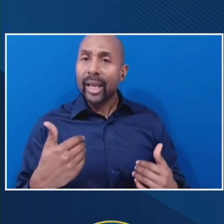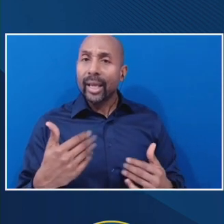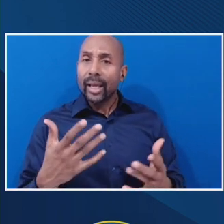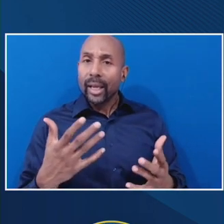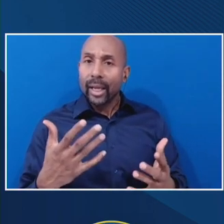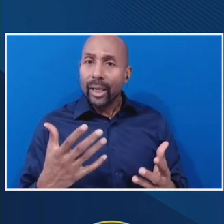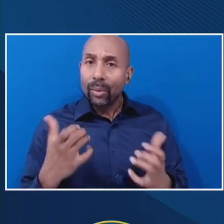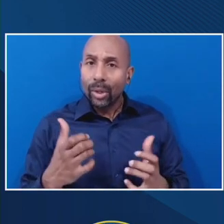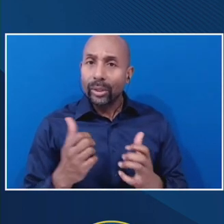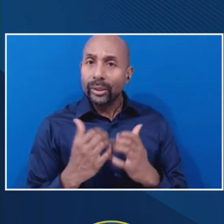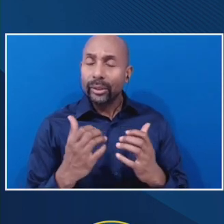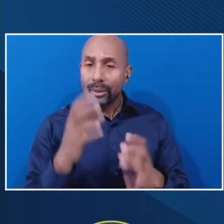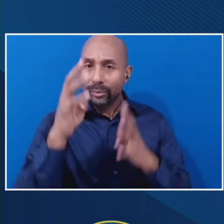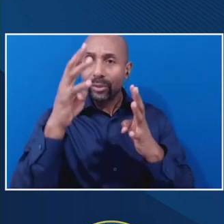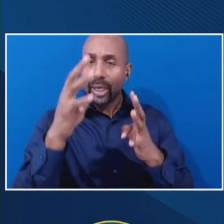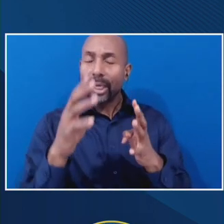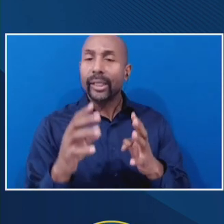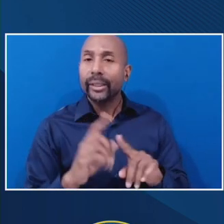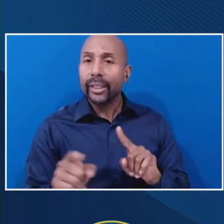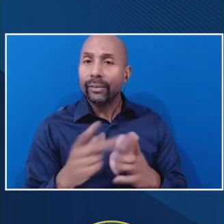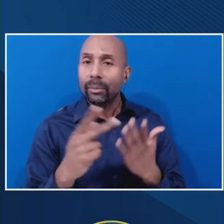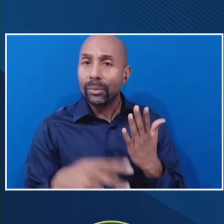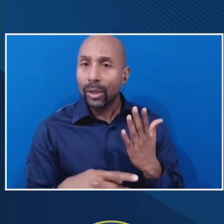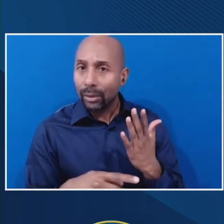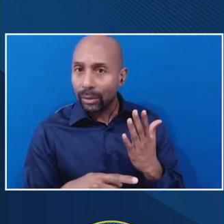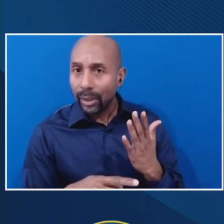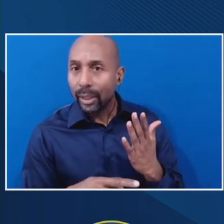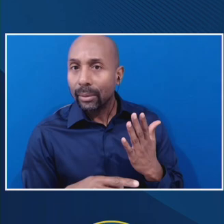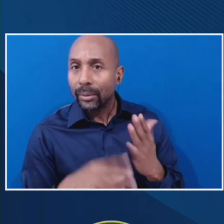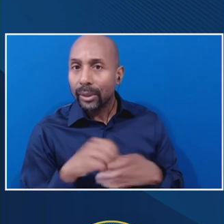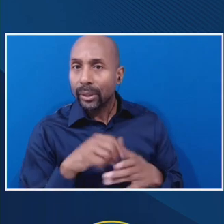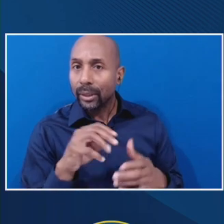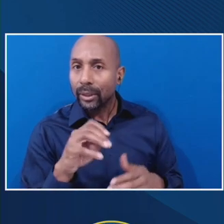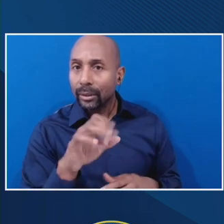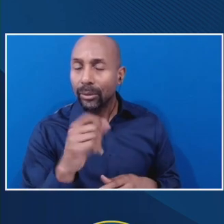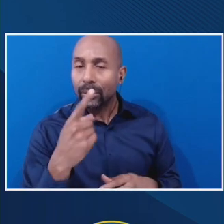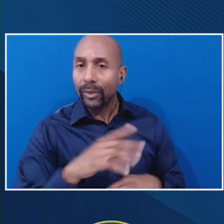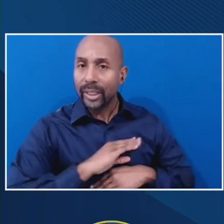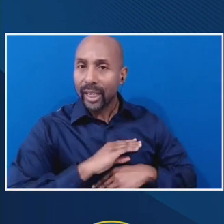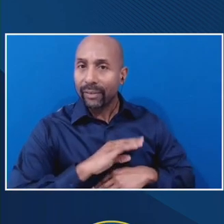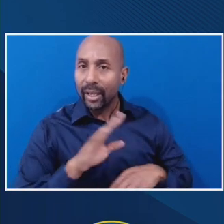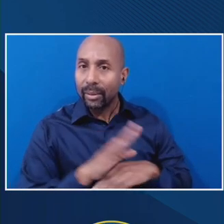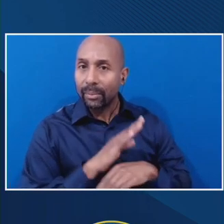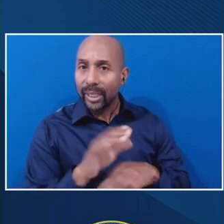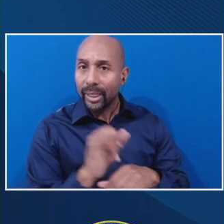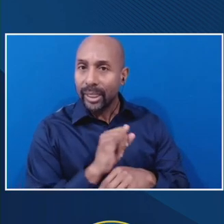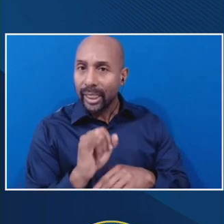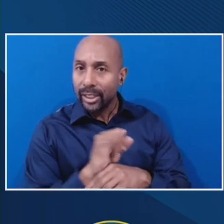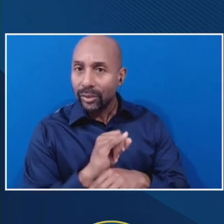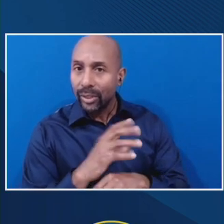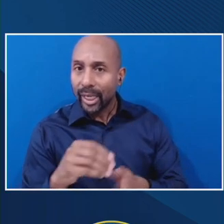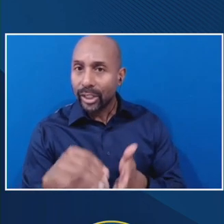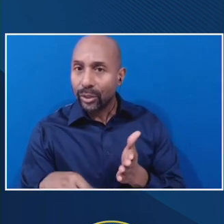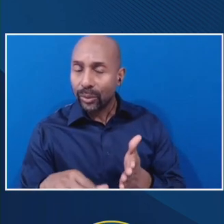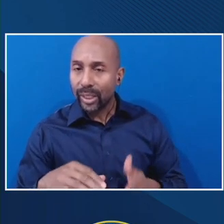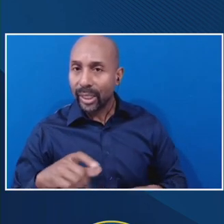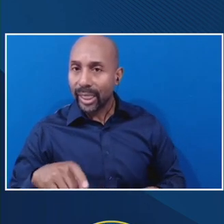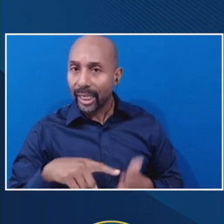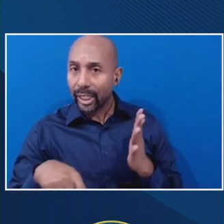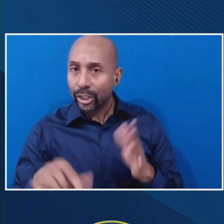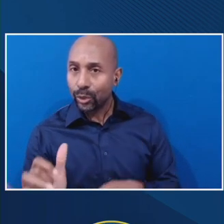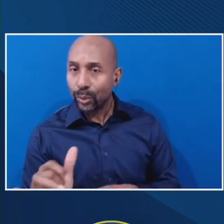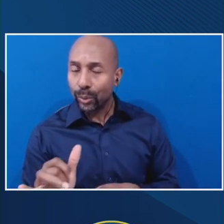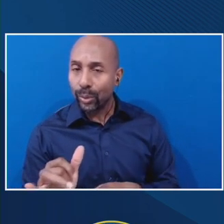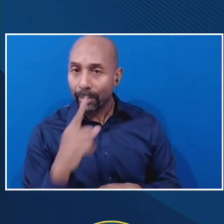modules in order to meet the needs of business and industry and our students' needs as they work. So I